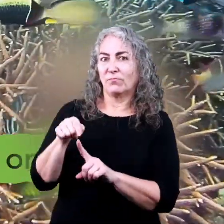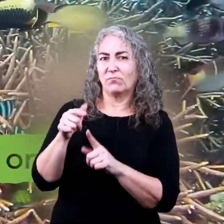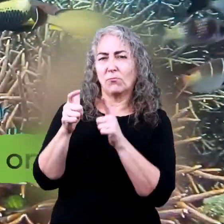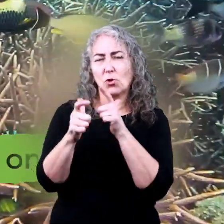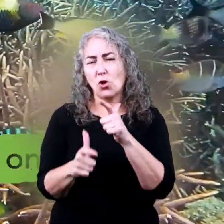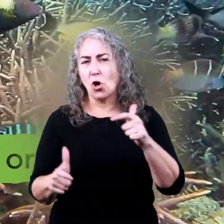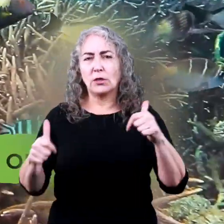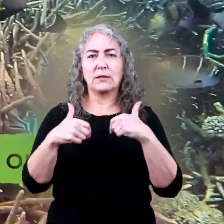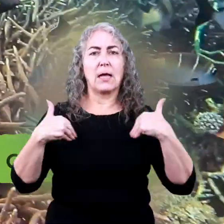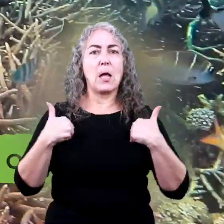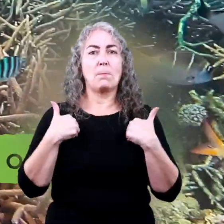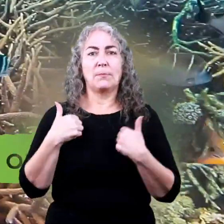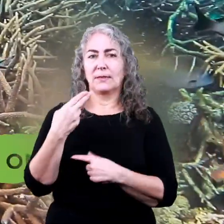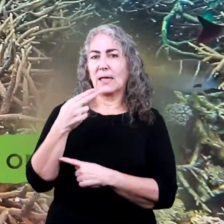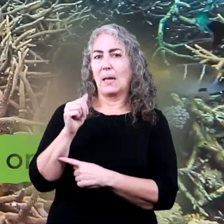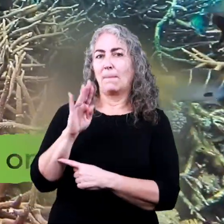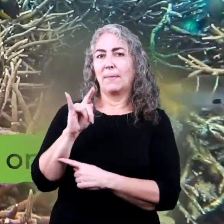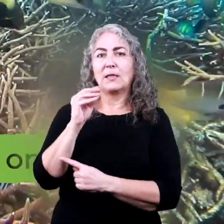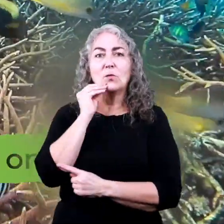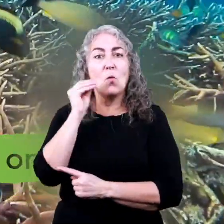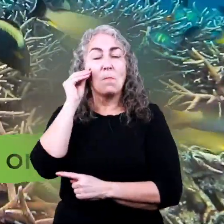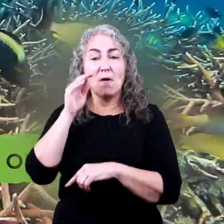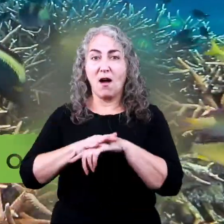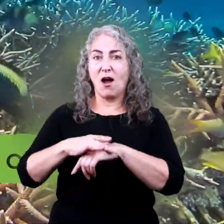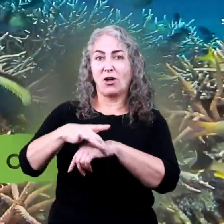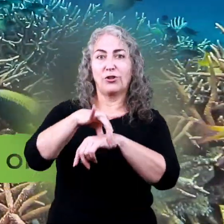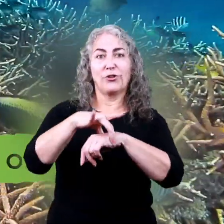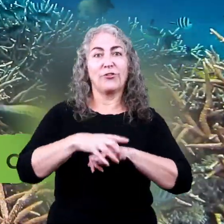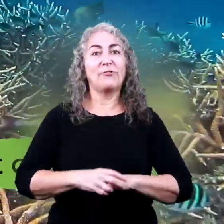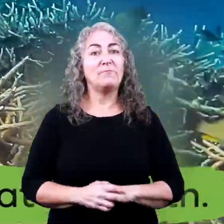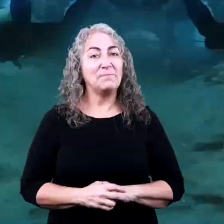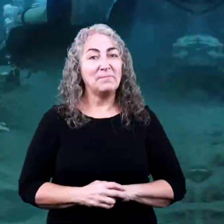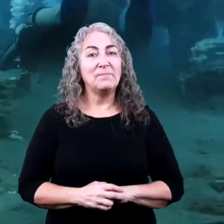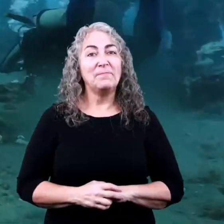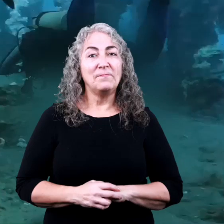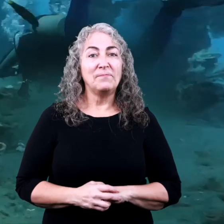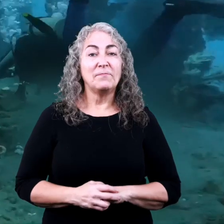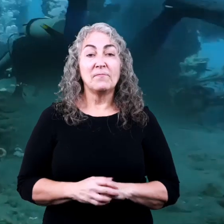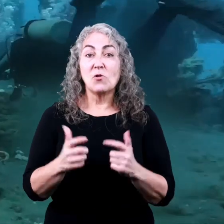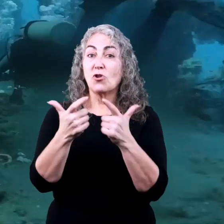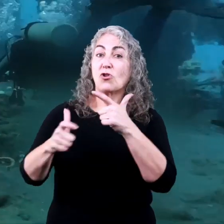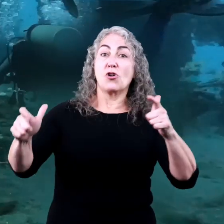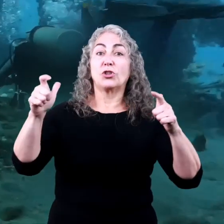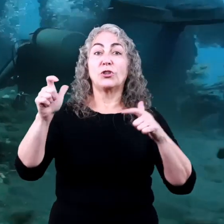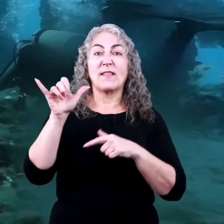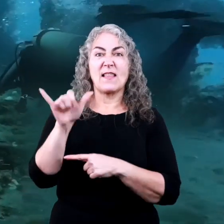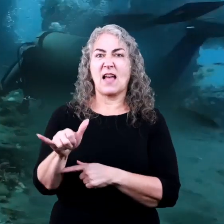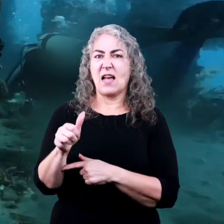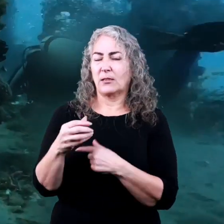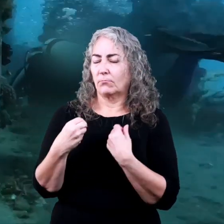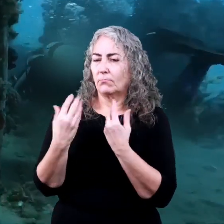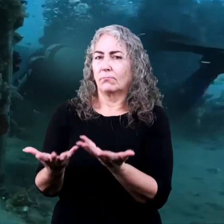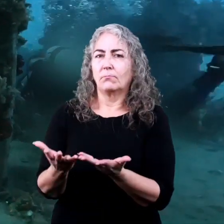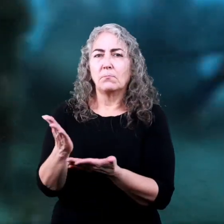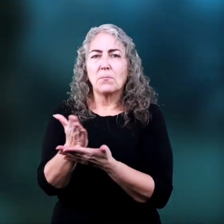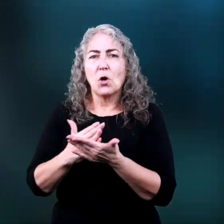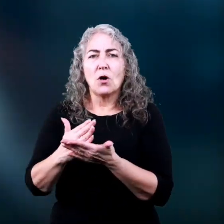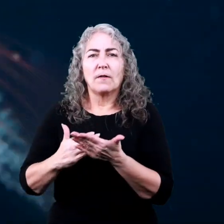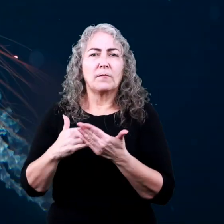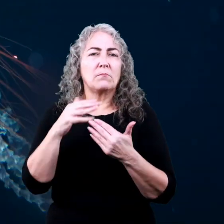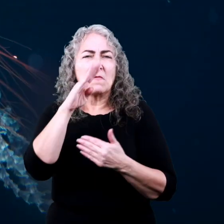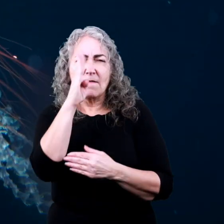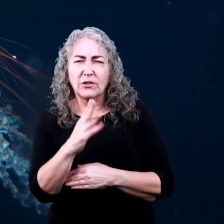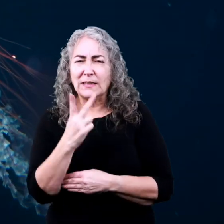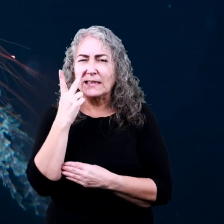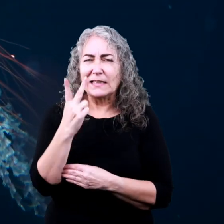It is the largest animal habitat on Earth. It is so large that there are some parts